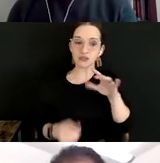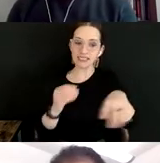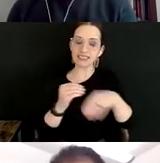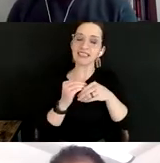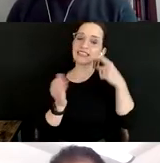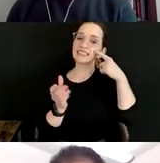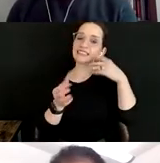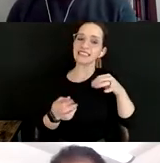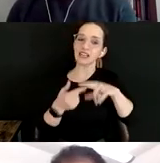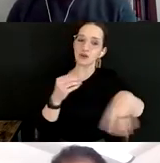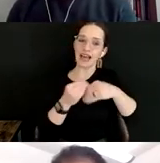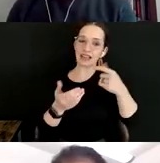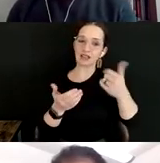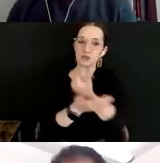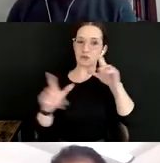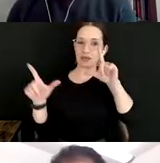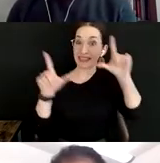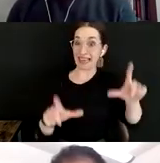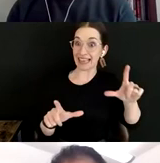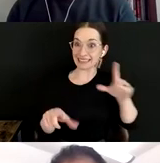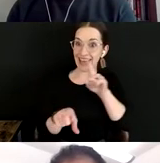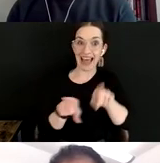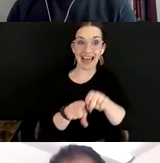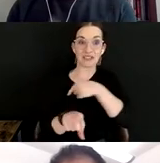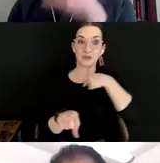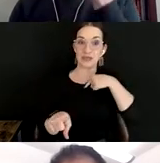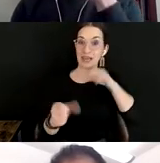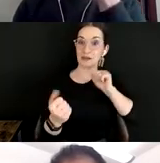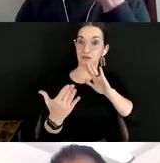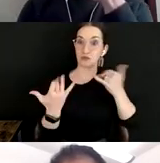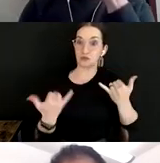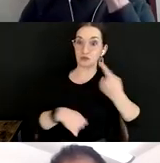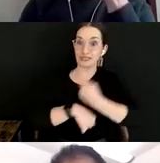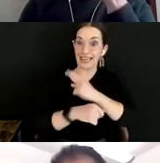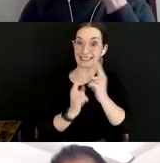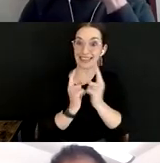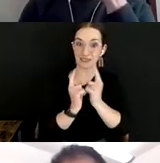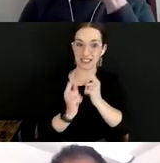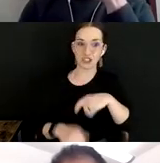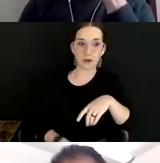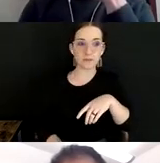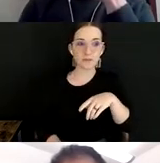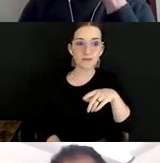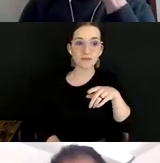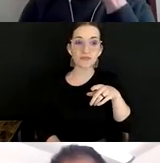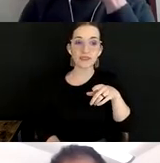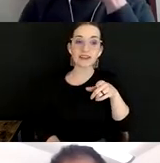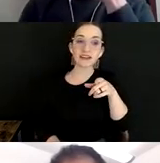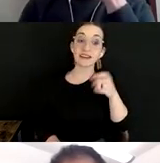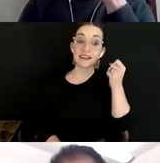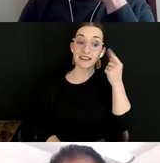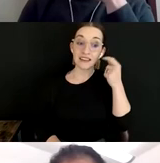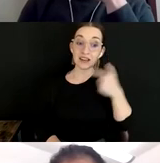approached today's conversation. Just the top-line analysis can't get at the enormous